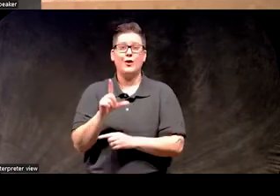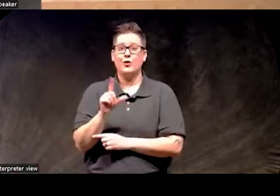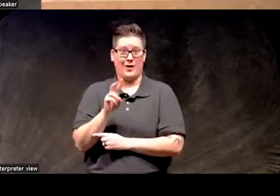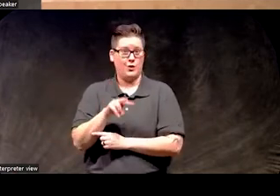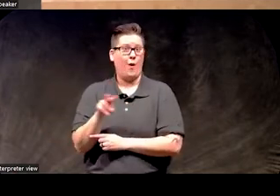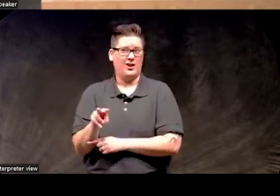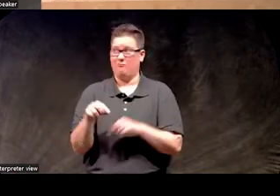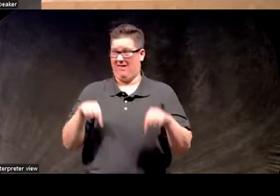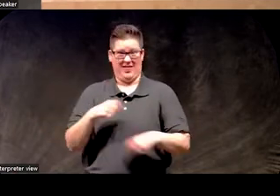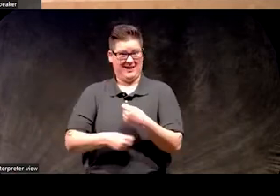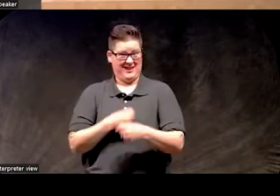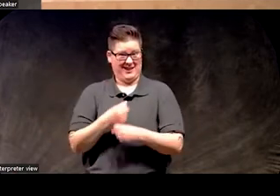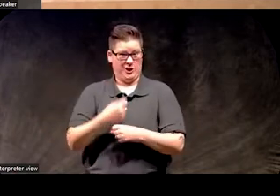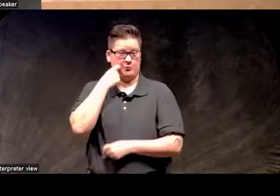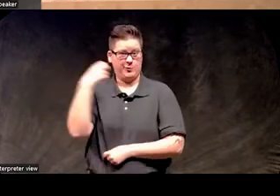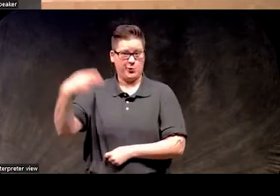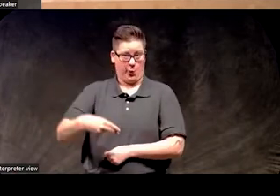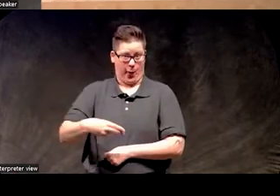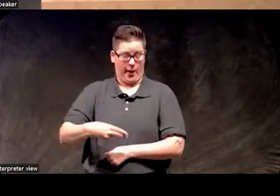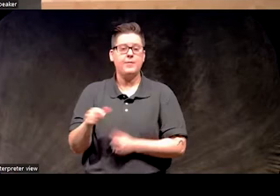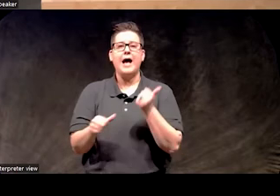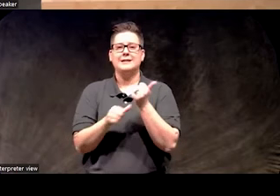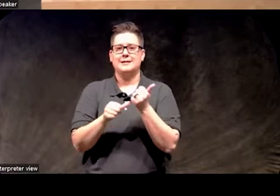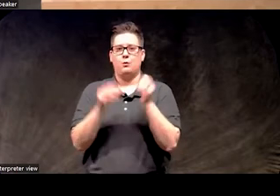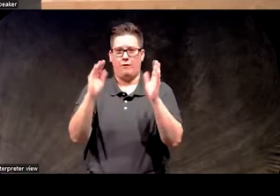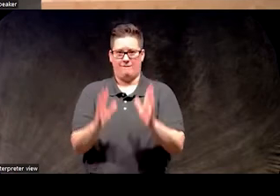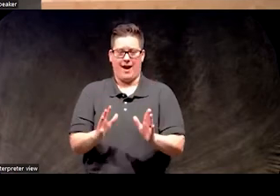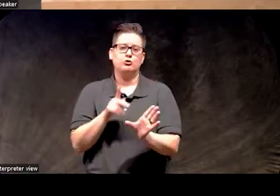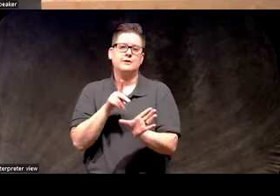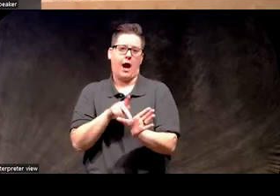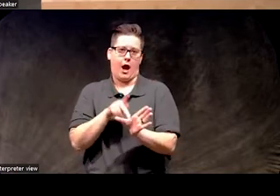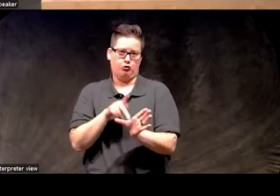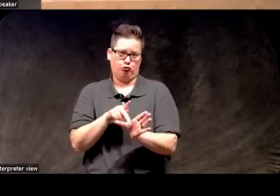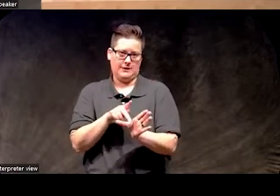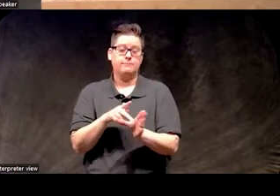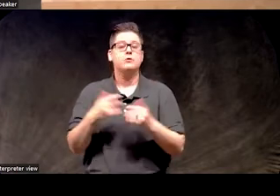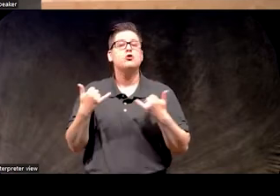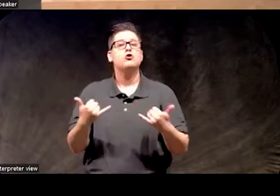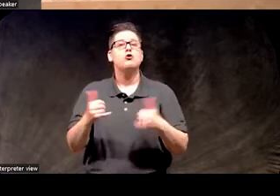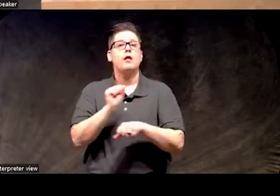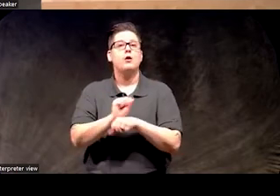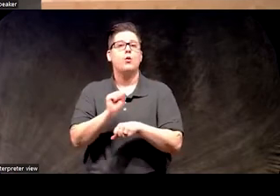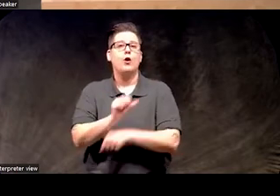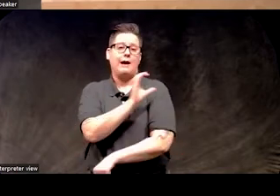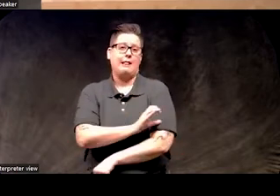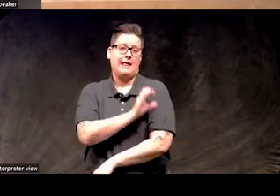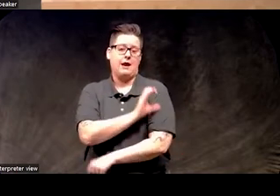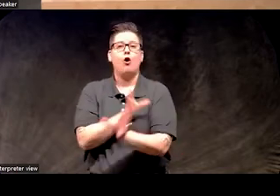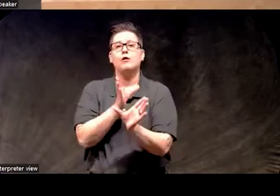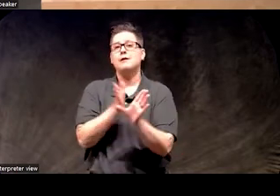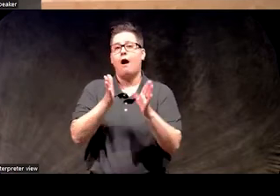this year, as assistant professor in psychiatry. She is currently working as a clinical